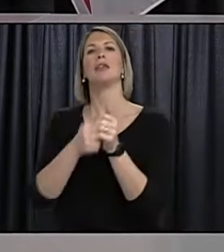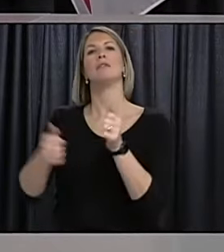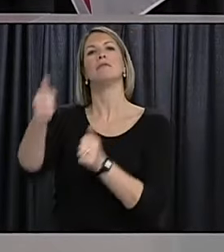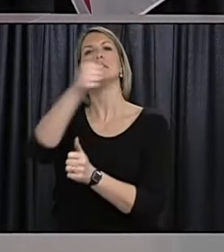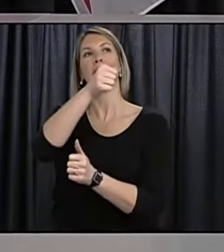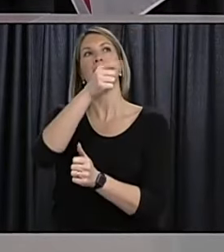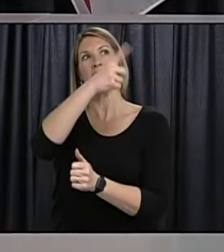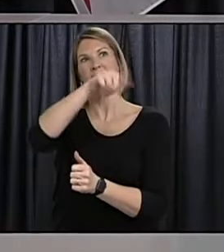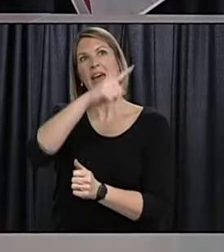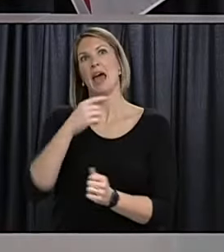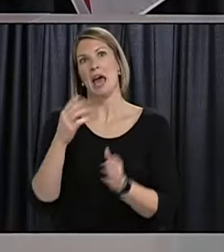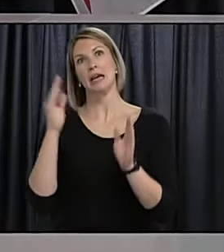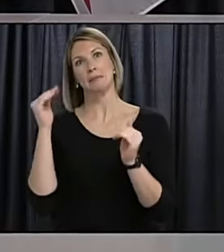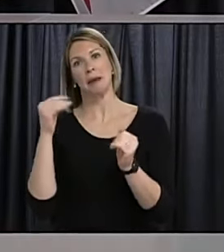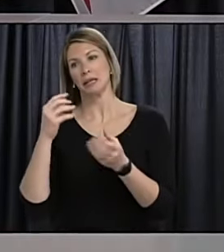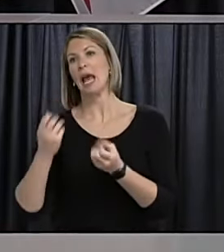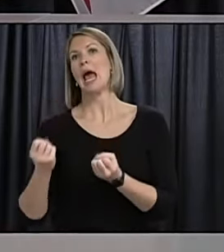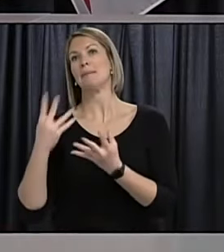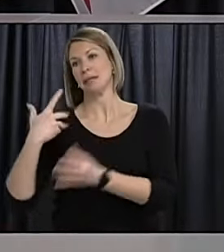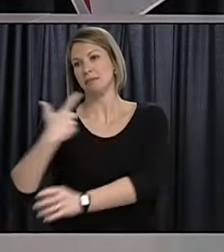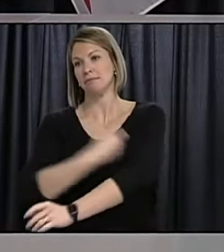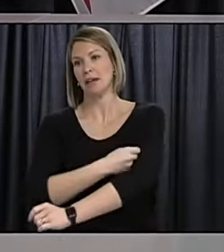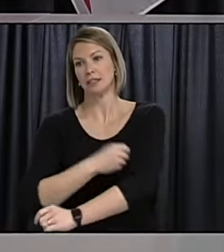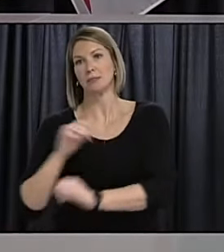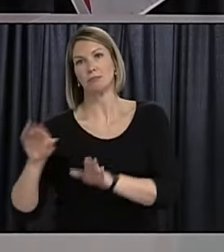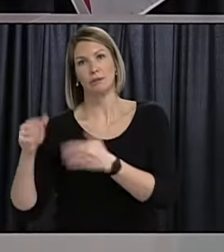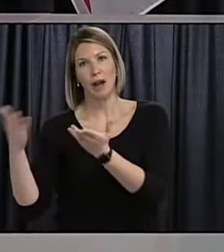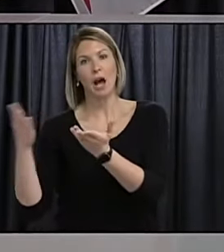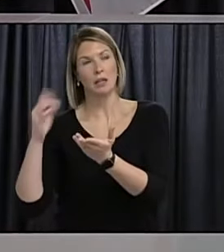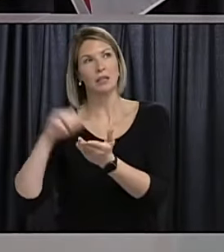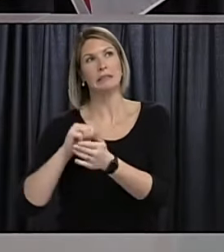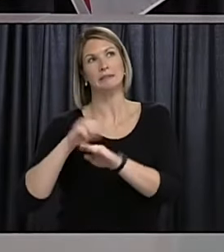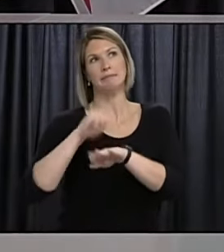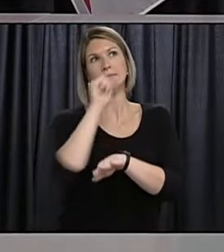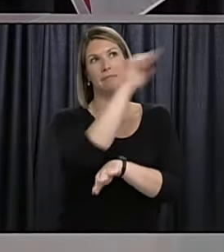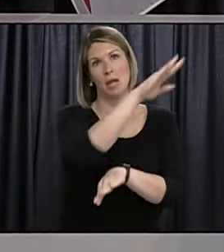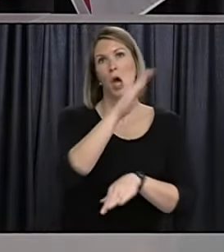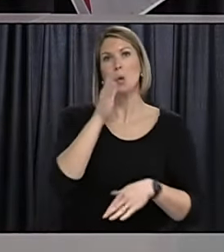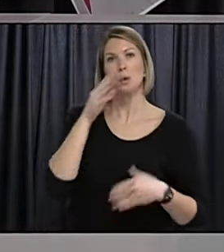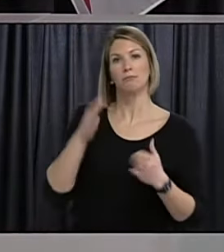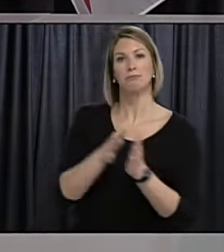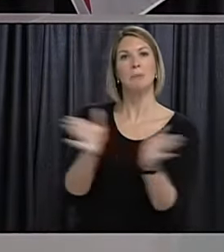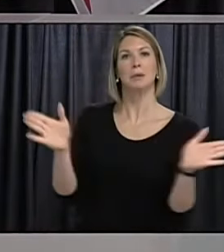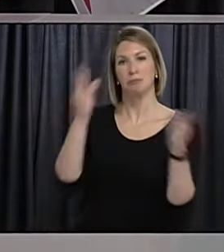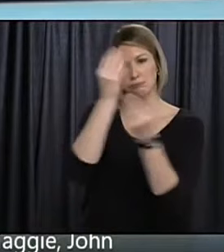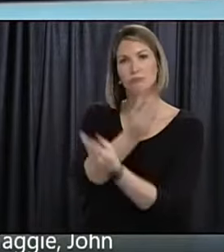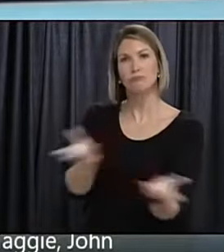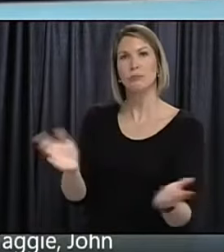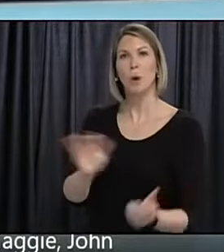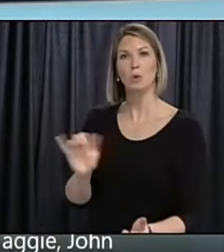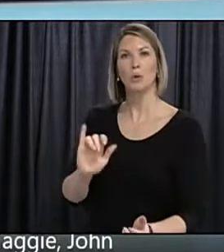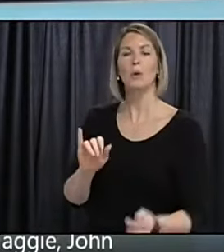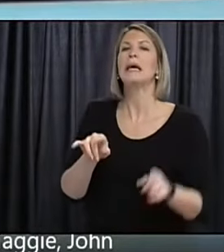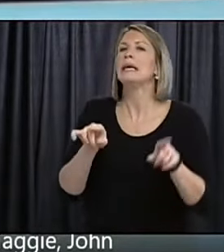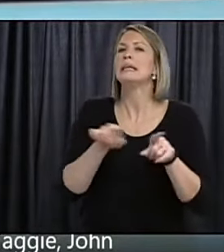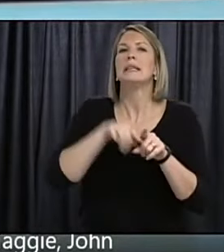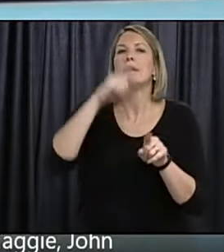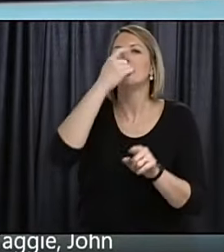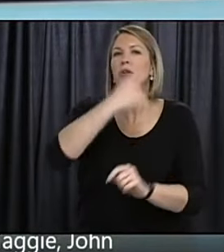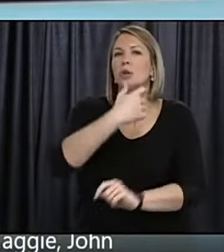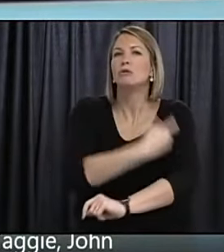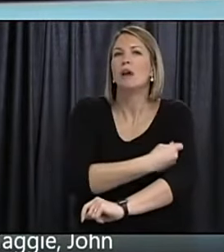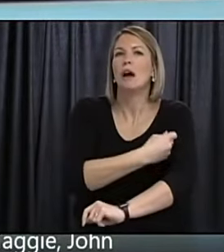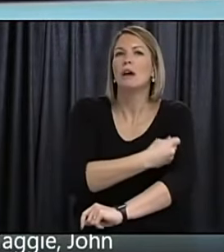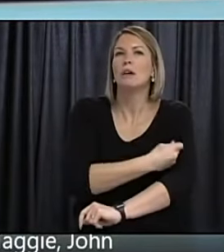expecting us to report to them as well we do that for flu shots as well i mean we're we're up to we will be up